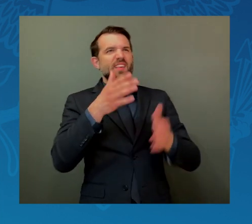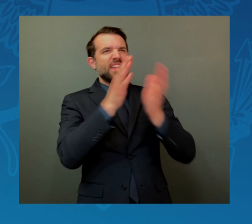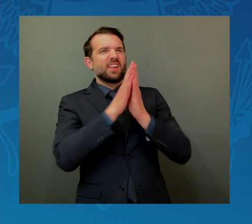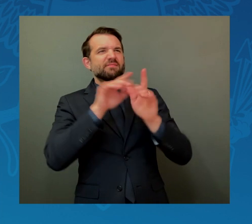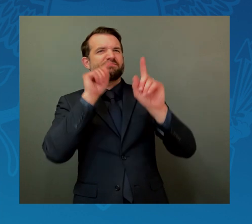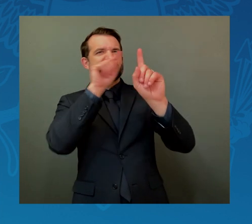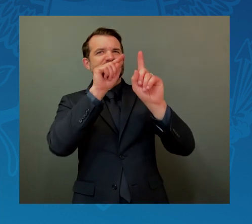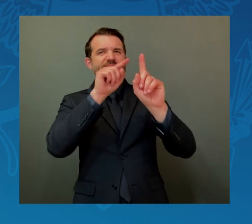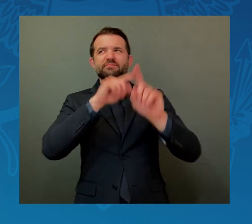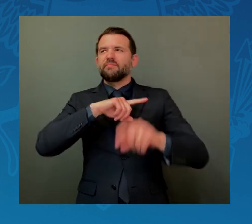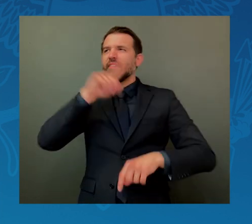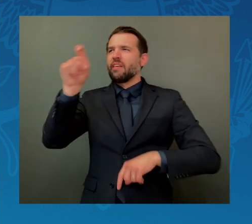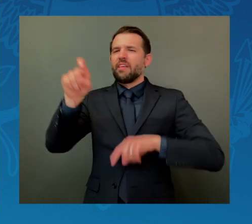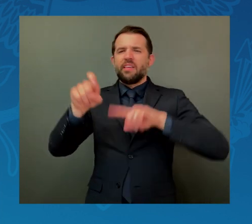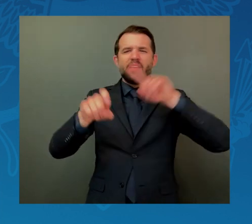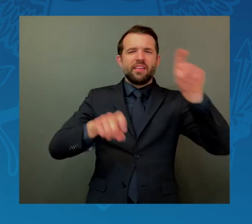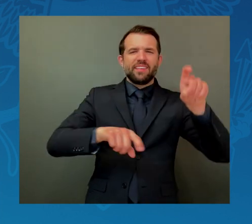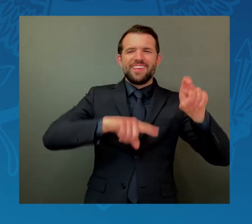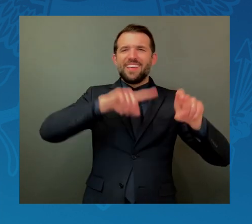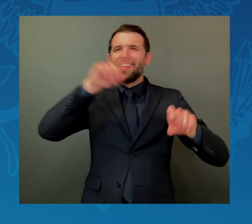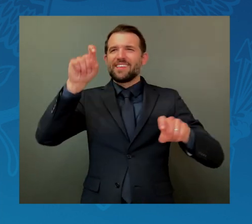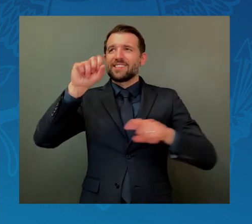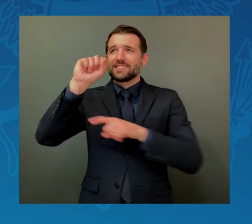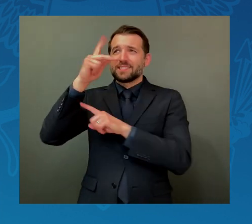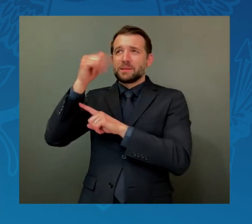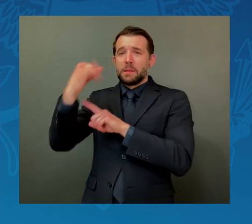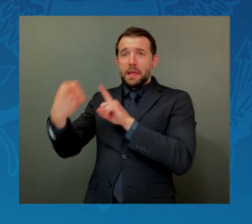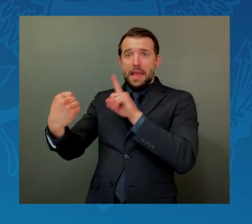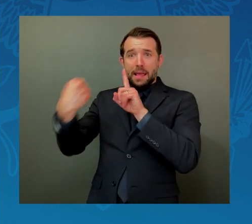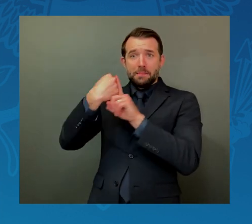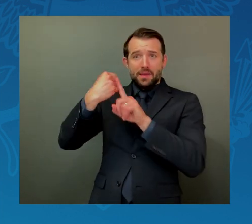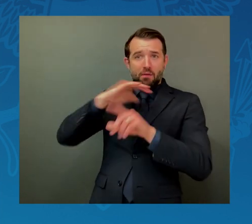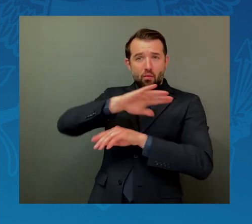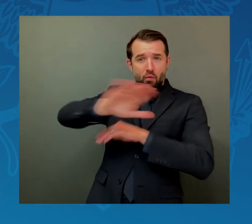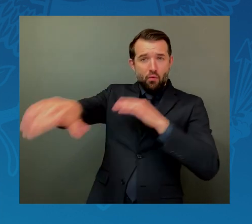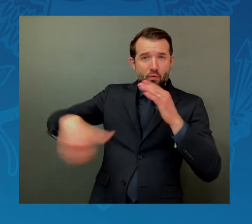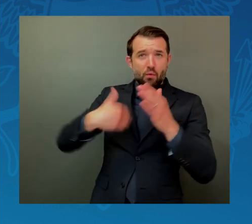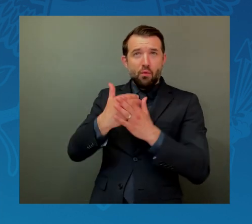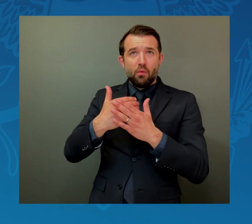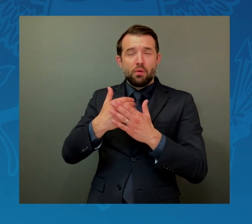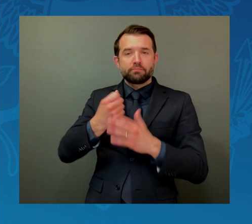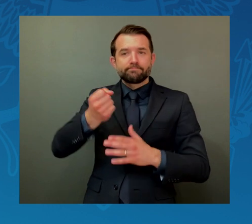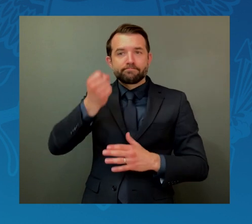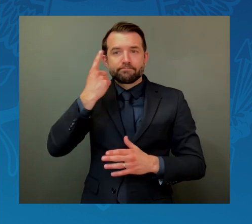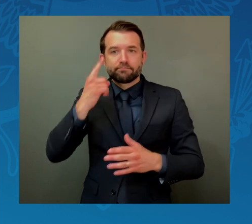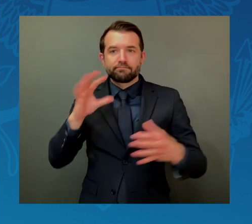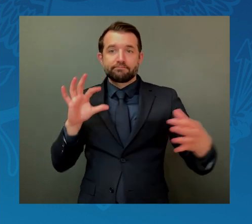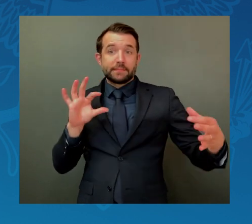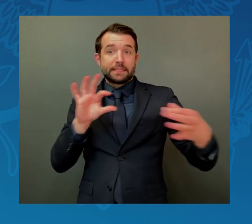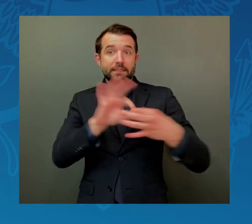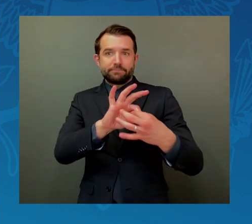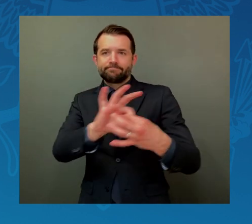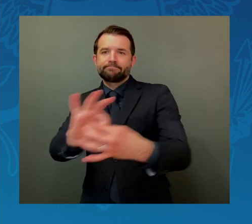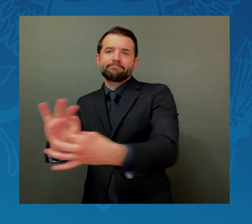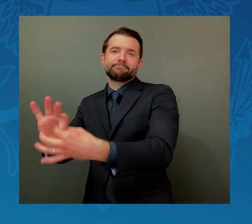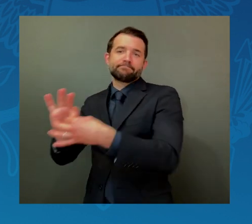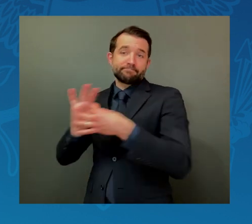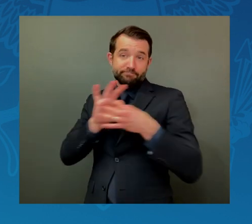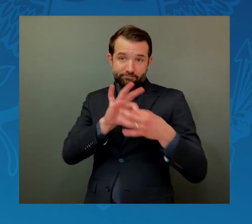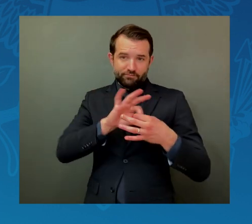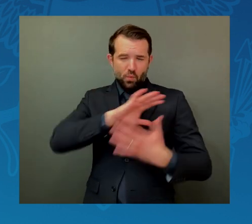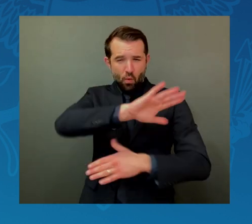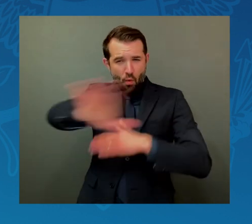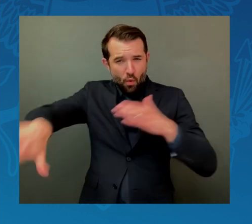all. Space, it connects us all. There are so many opportunities in space for our